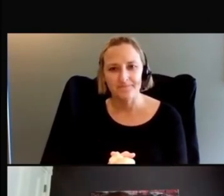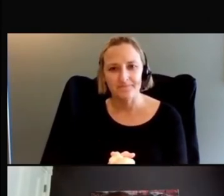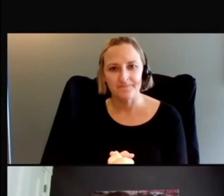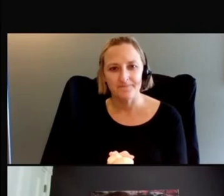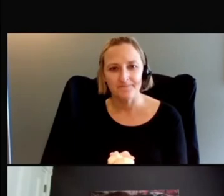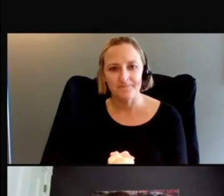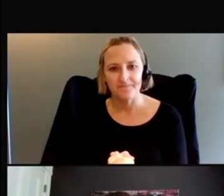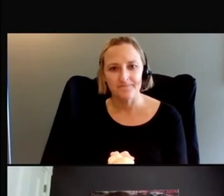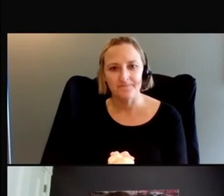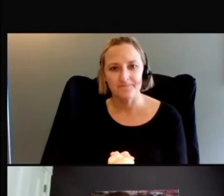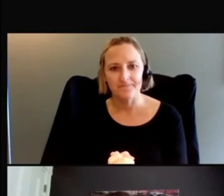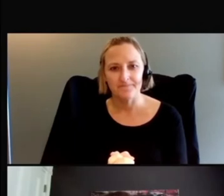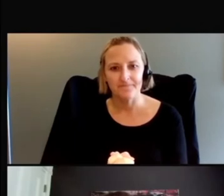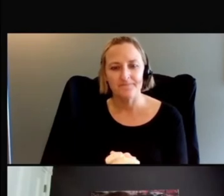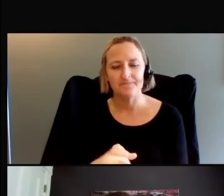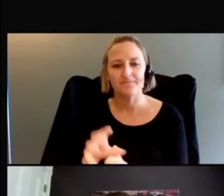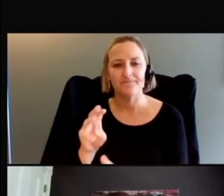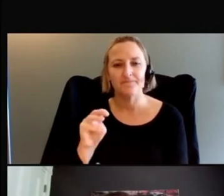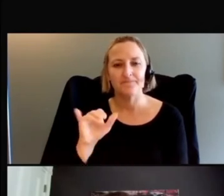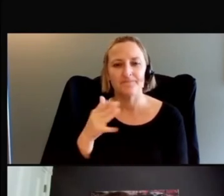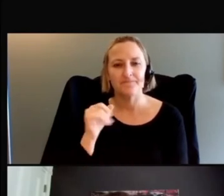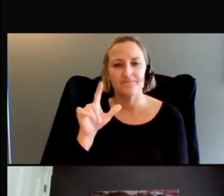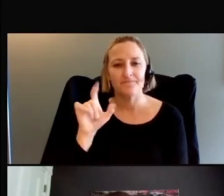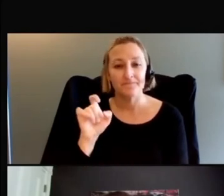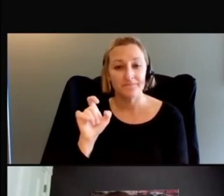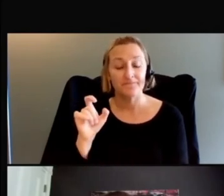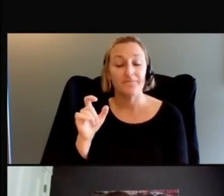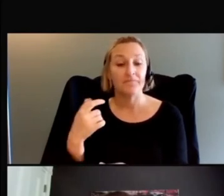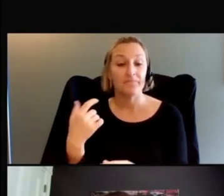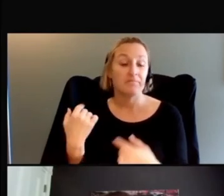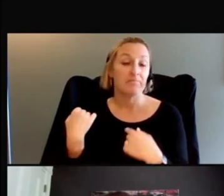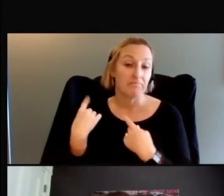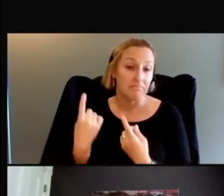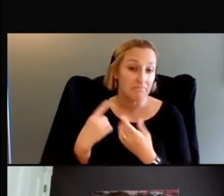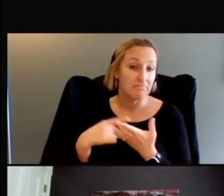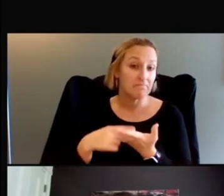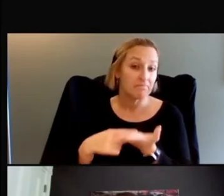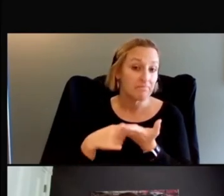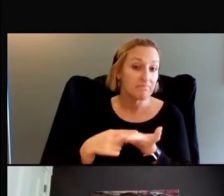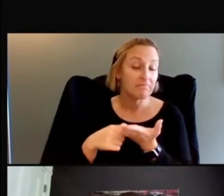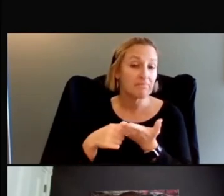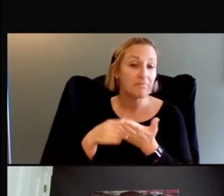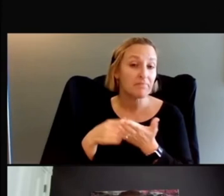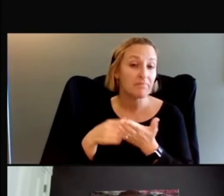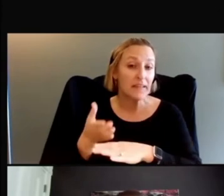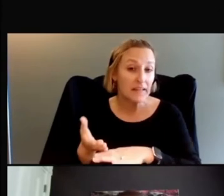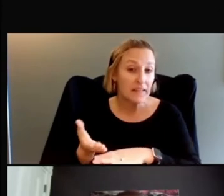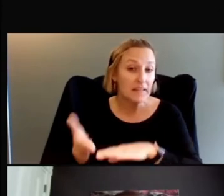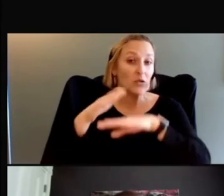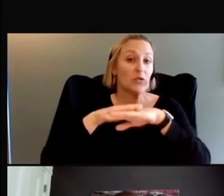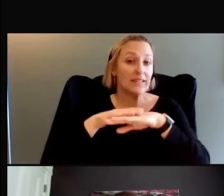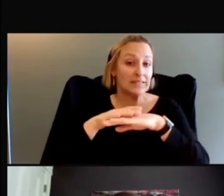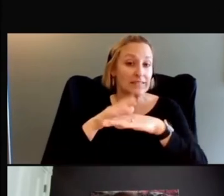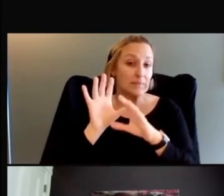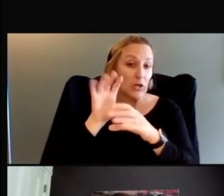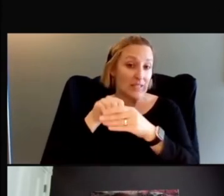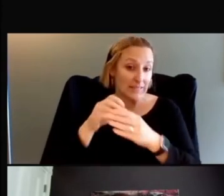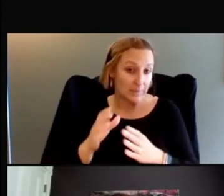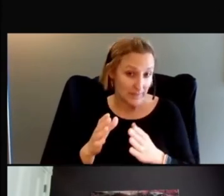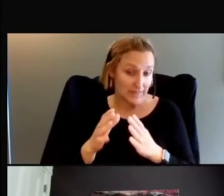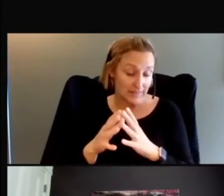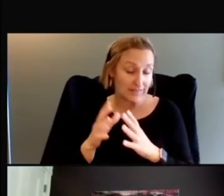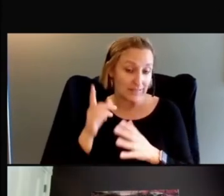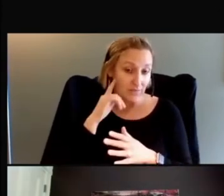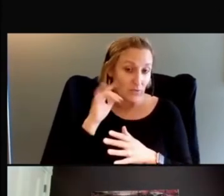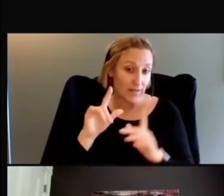So we've discussed increasing participation in clinical trials and retaining